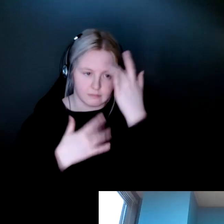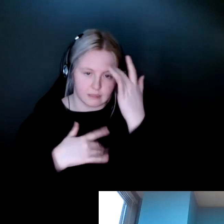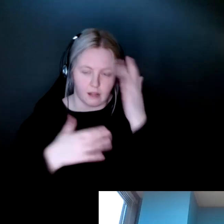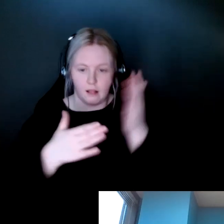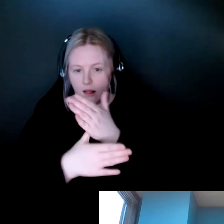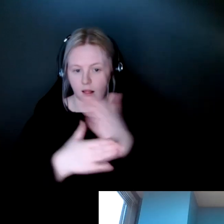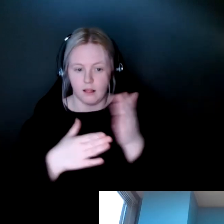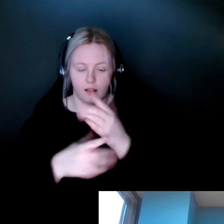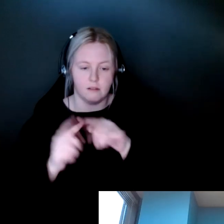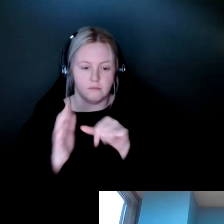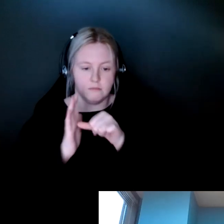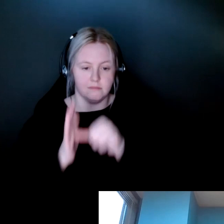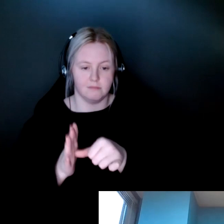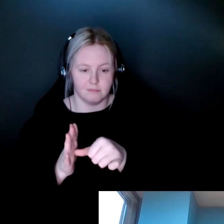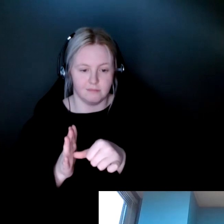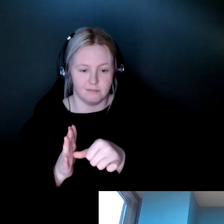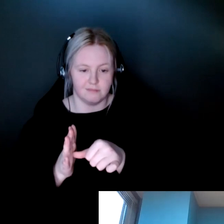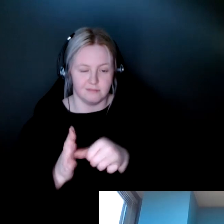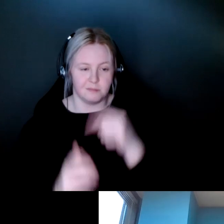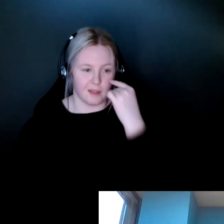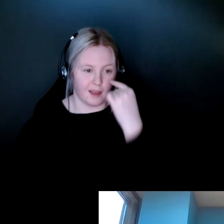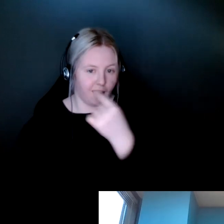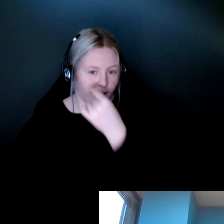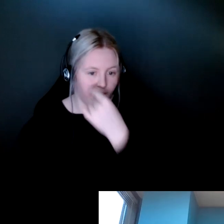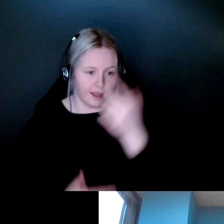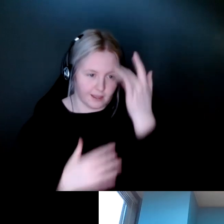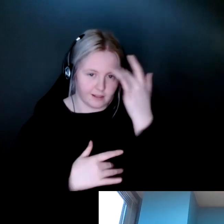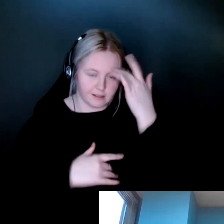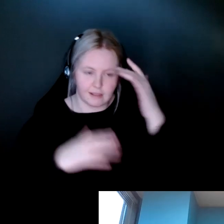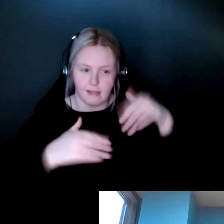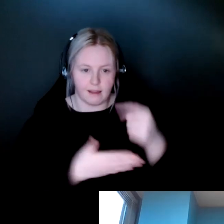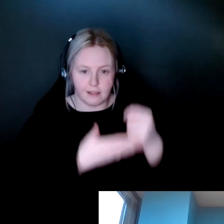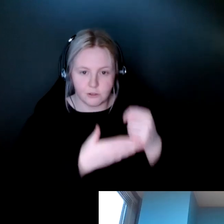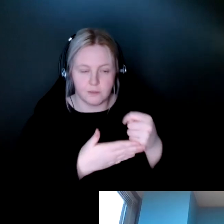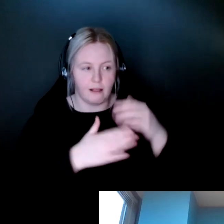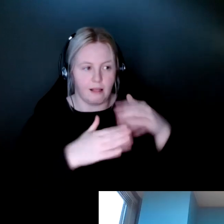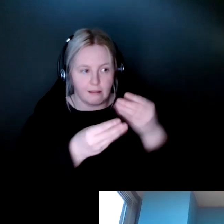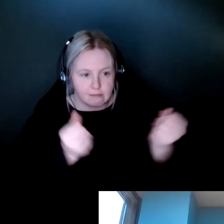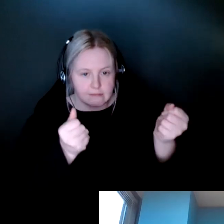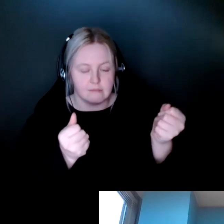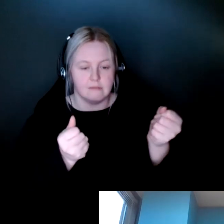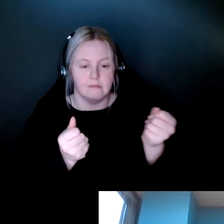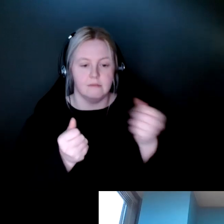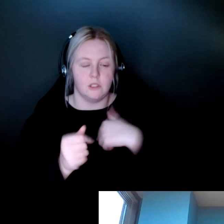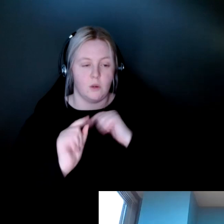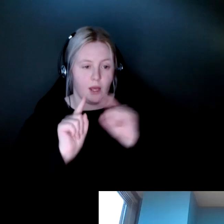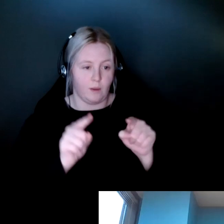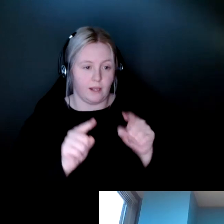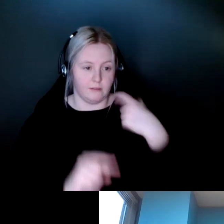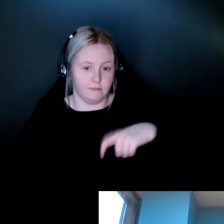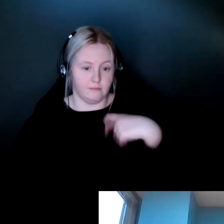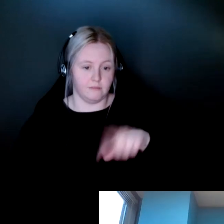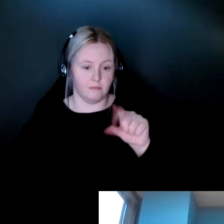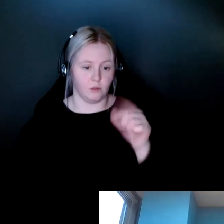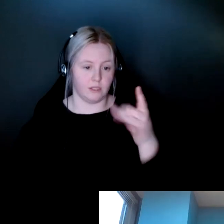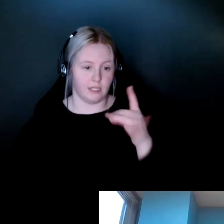ophthalmological conditions that don't yet have any treatments available to them. So I went to the summit in 2018 and I met Anne